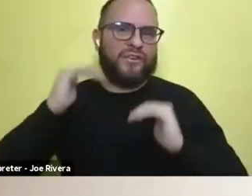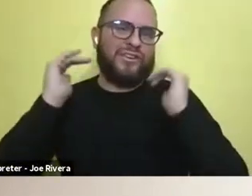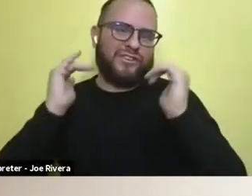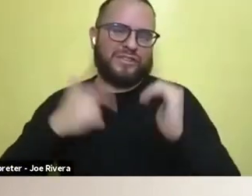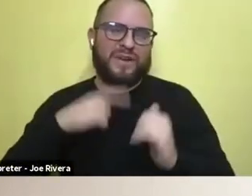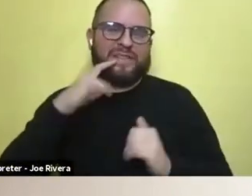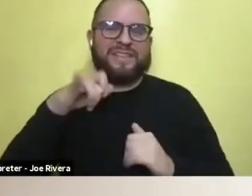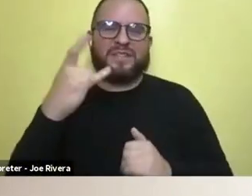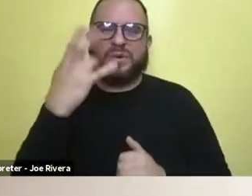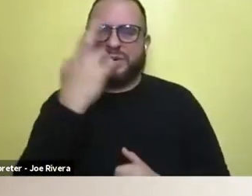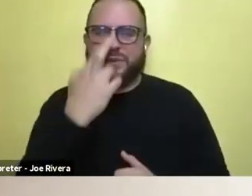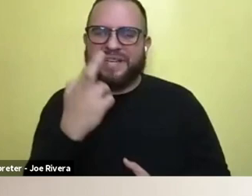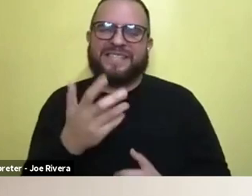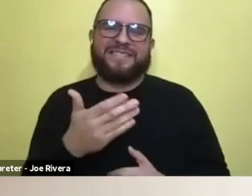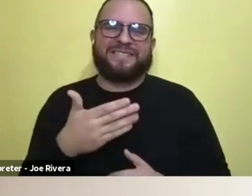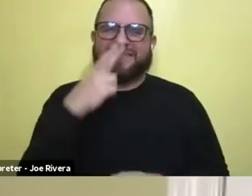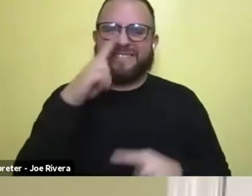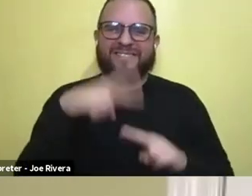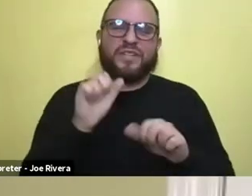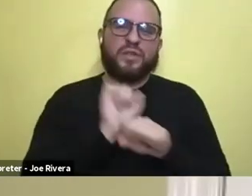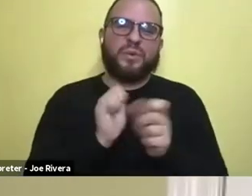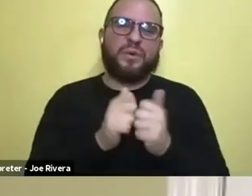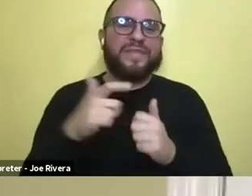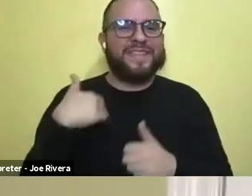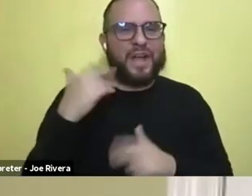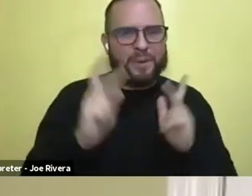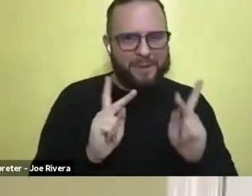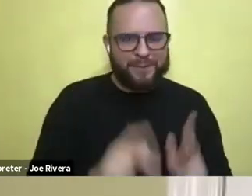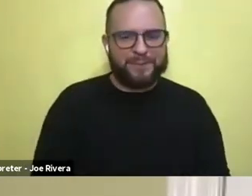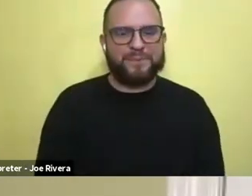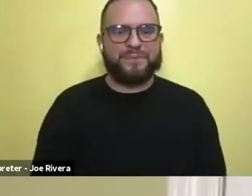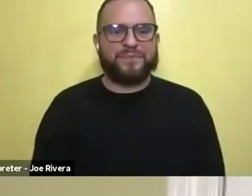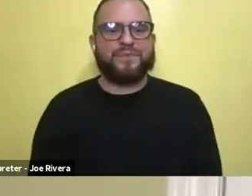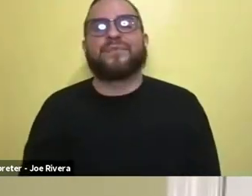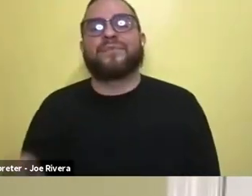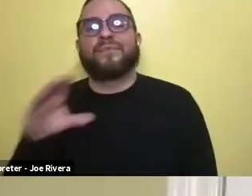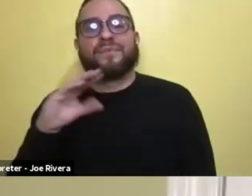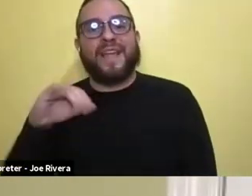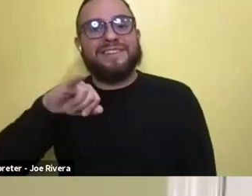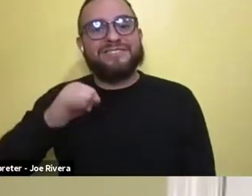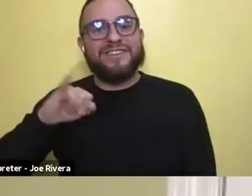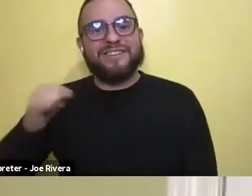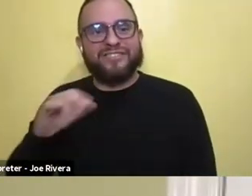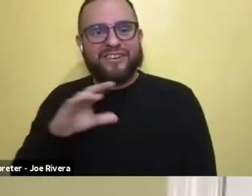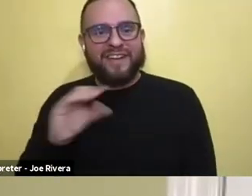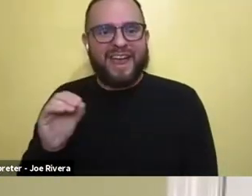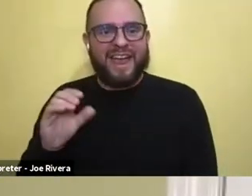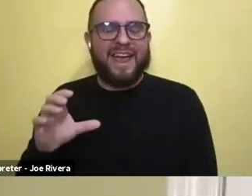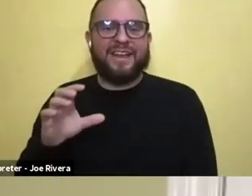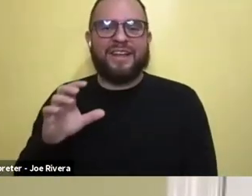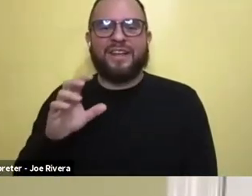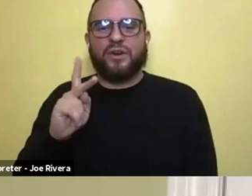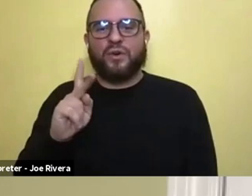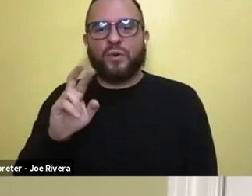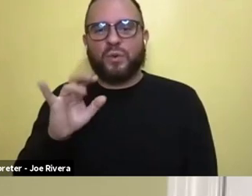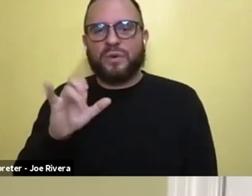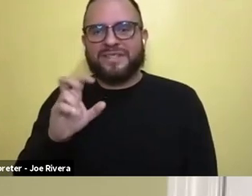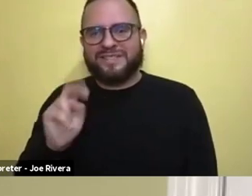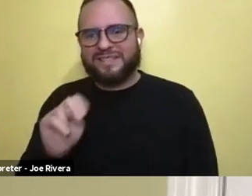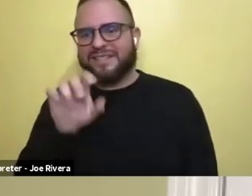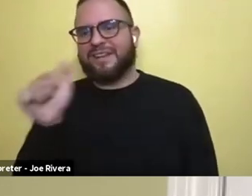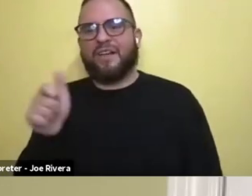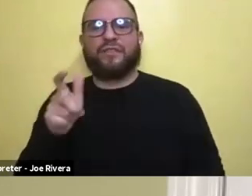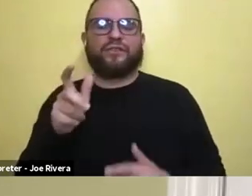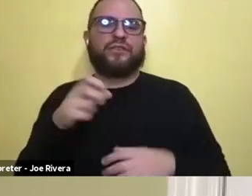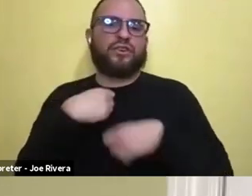with a younger talent. And JJ and Kristen, the creators of the show and the entire animation team did